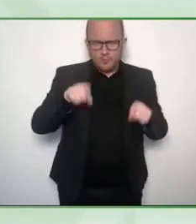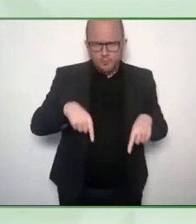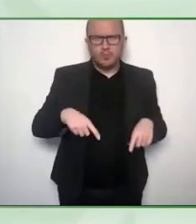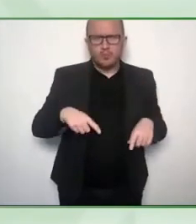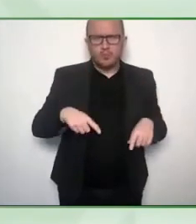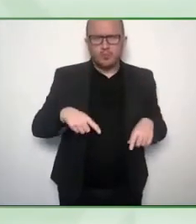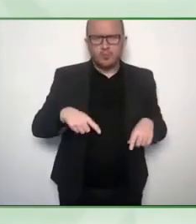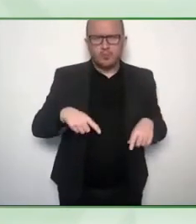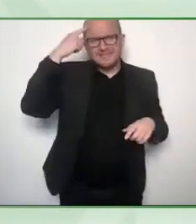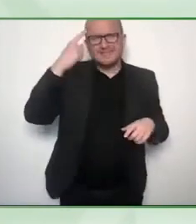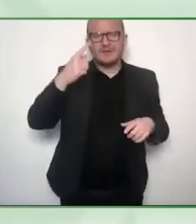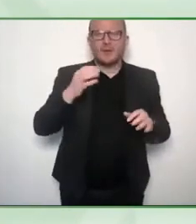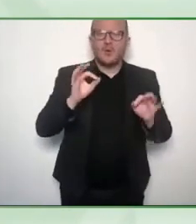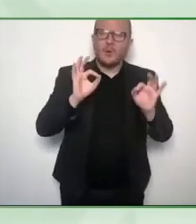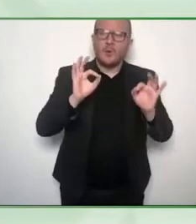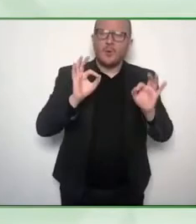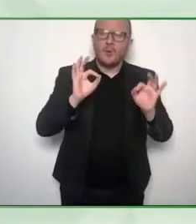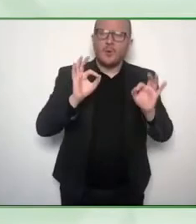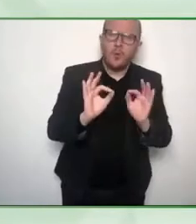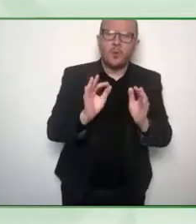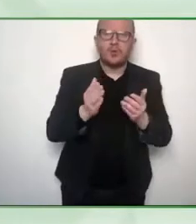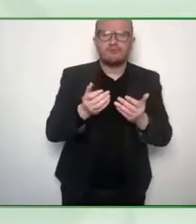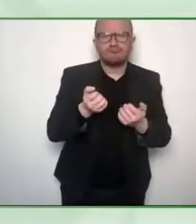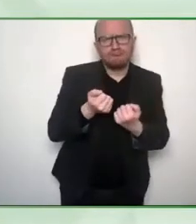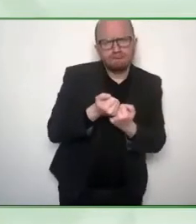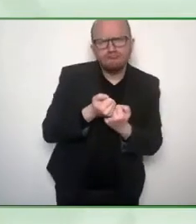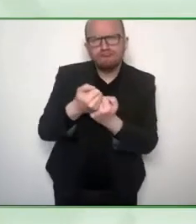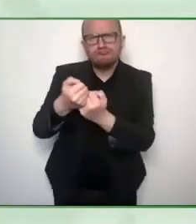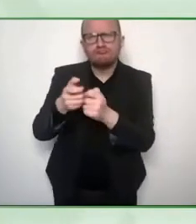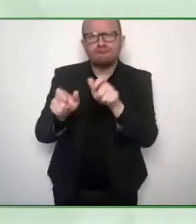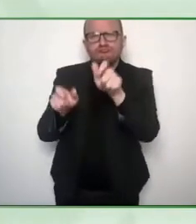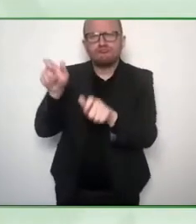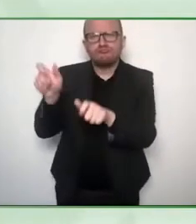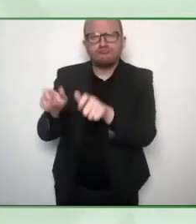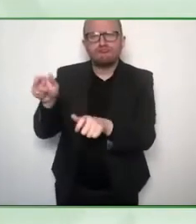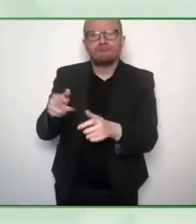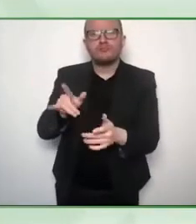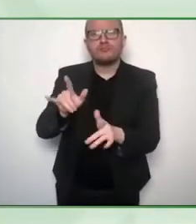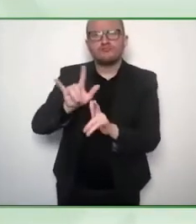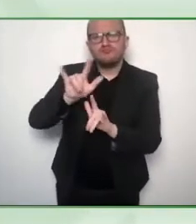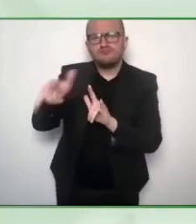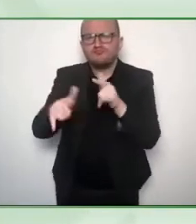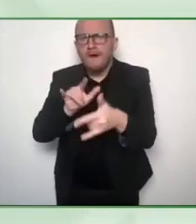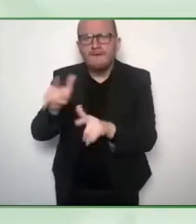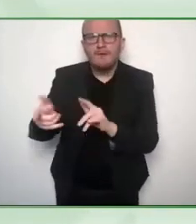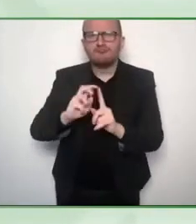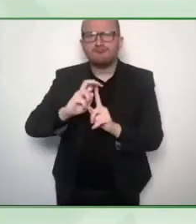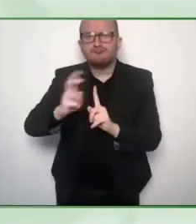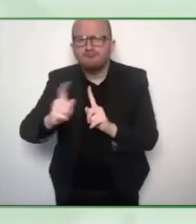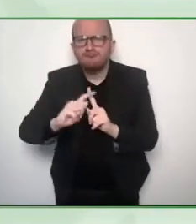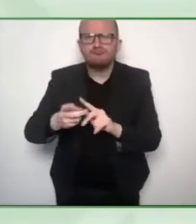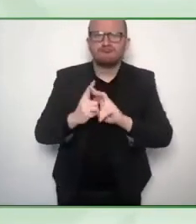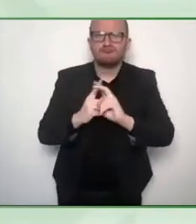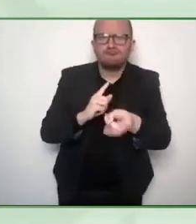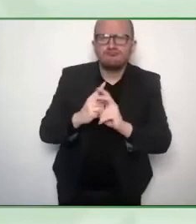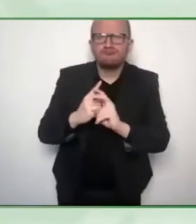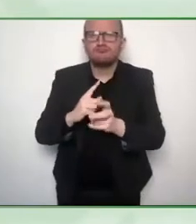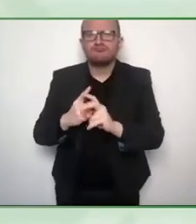service for everyone? What is the state of and why are we still going around in circles? Like, why are still having to convince people?